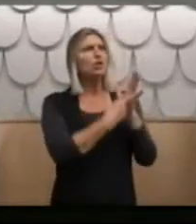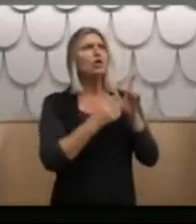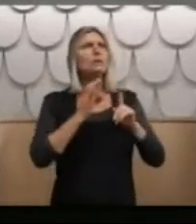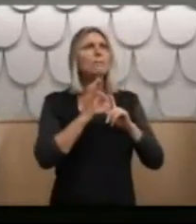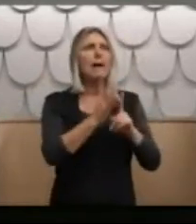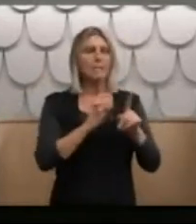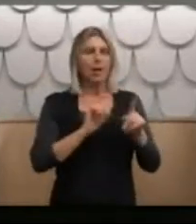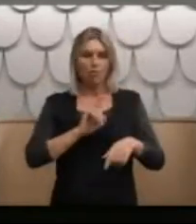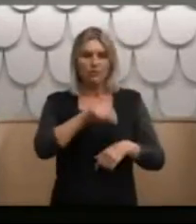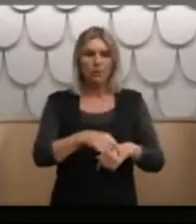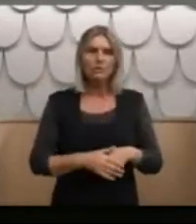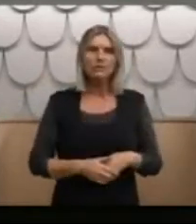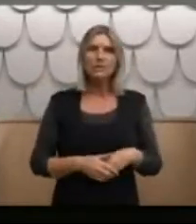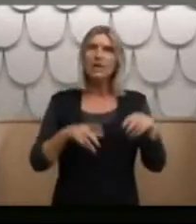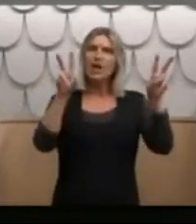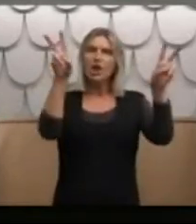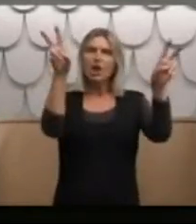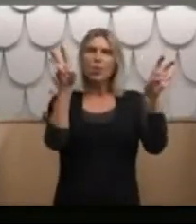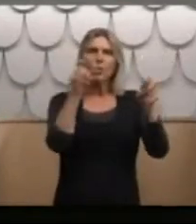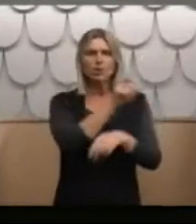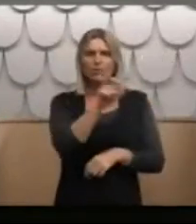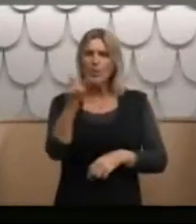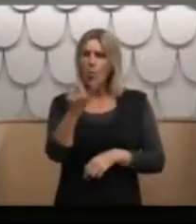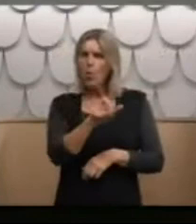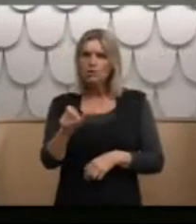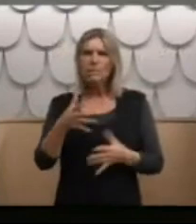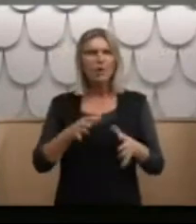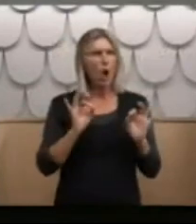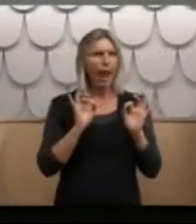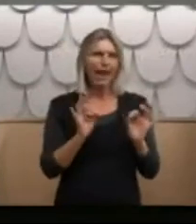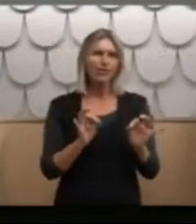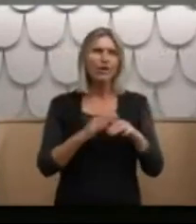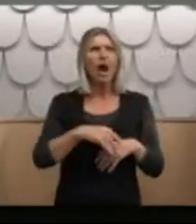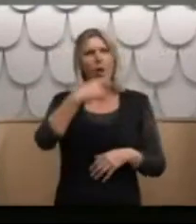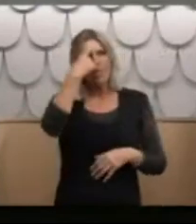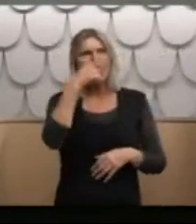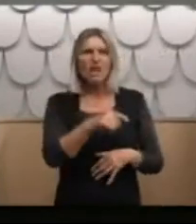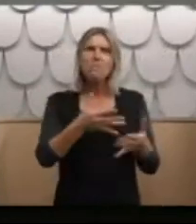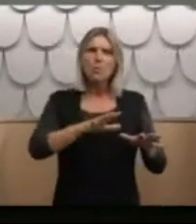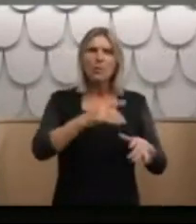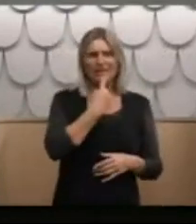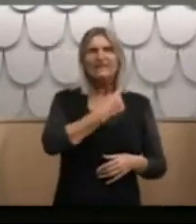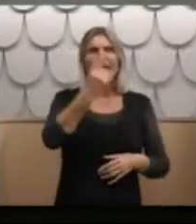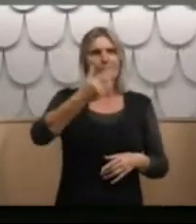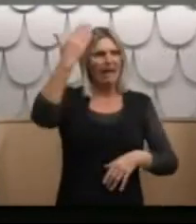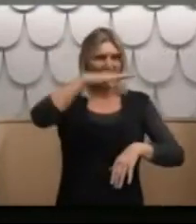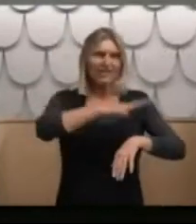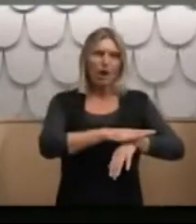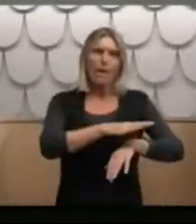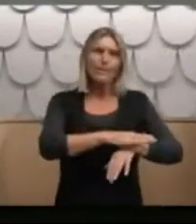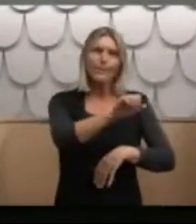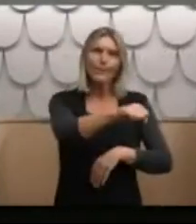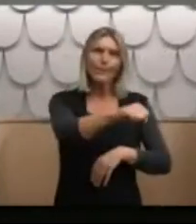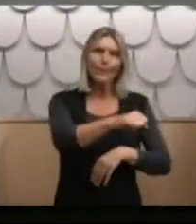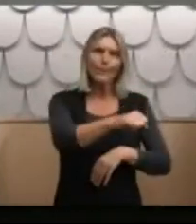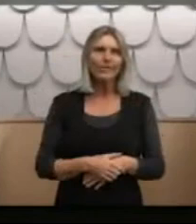Although the quotation of the words may not be quite accurate, I would think that is the sort of thing that would be said at that particular time.